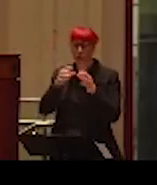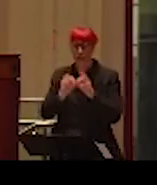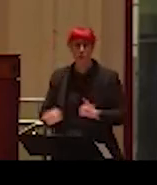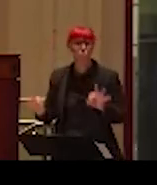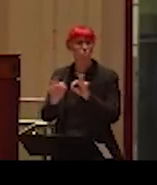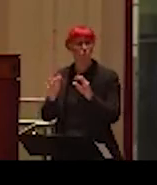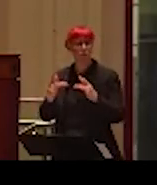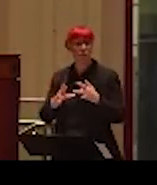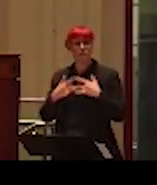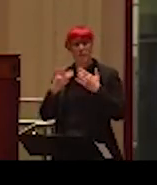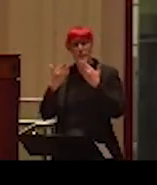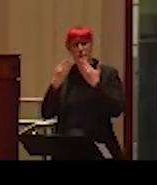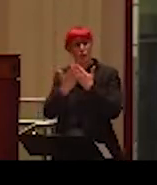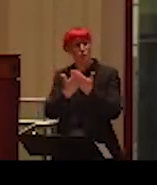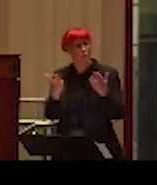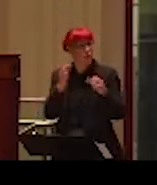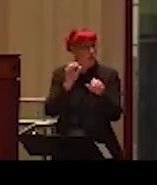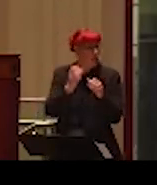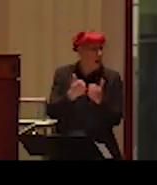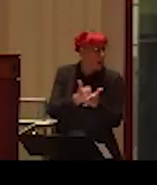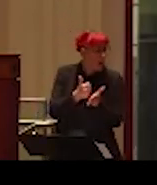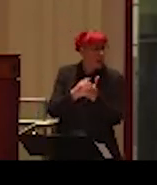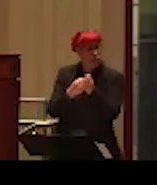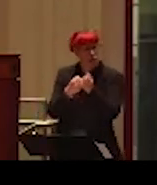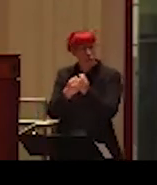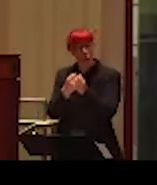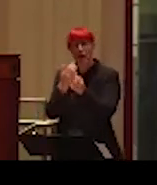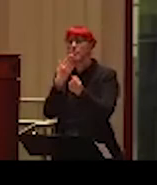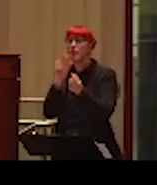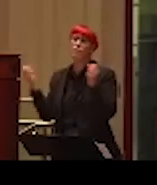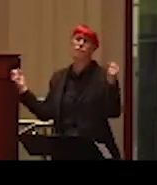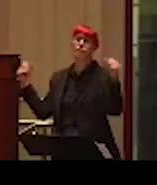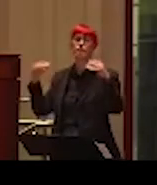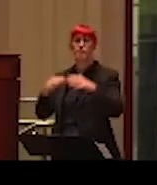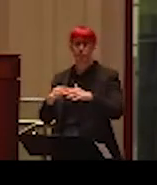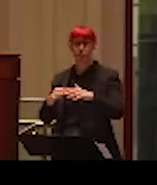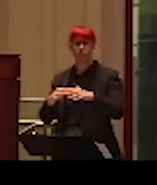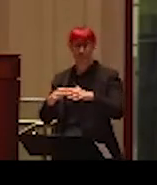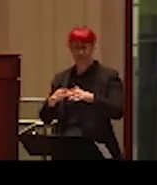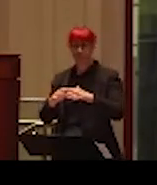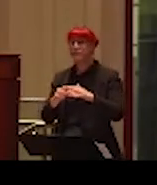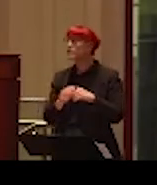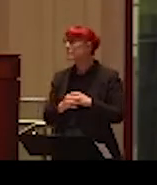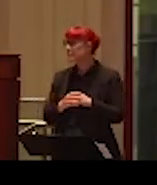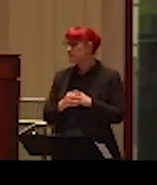much for all your help, support, and being here. Thank you. And then I would like to